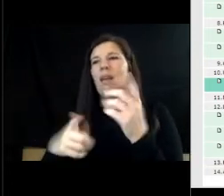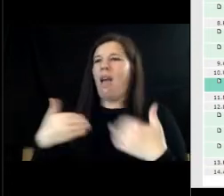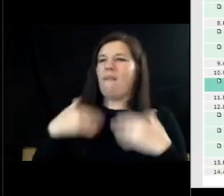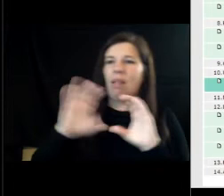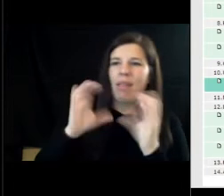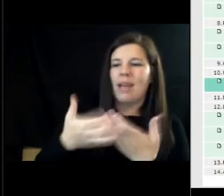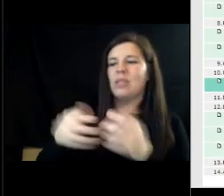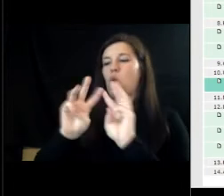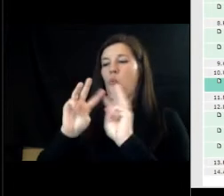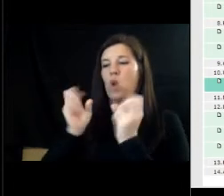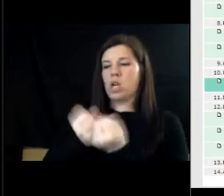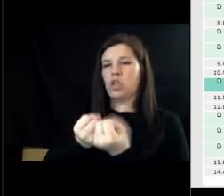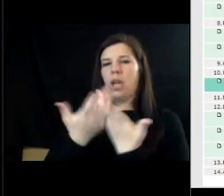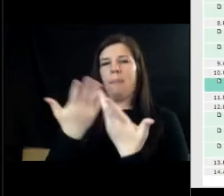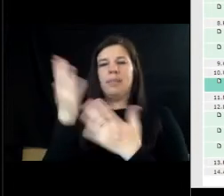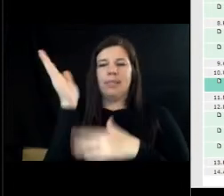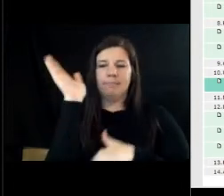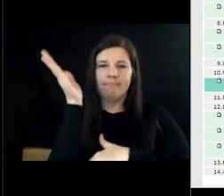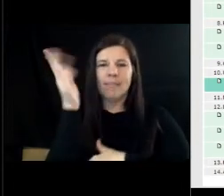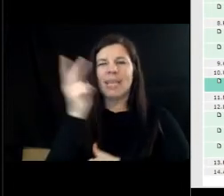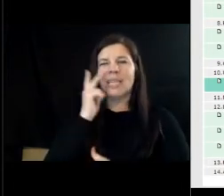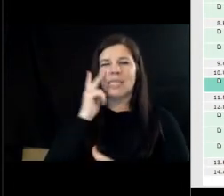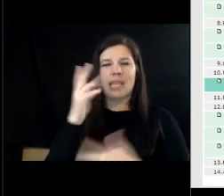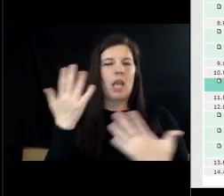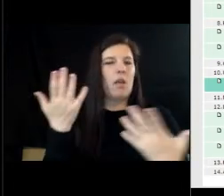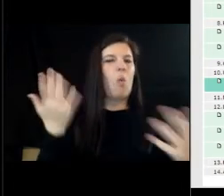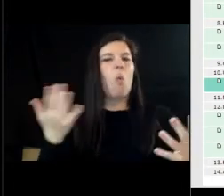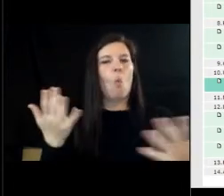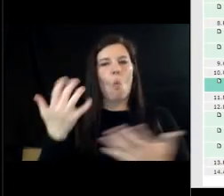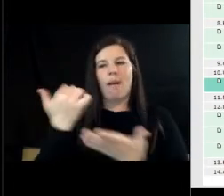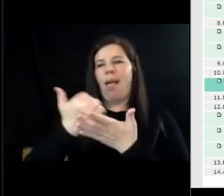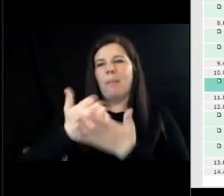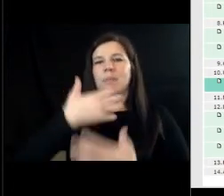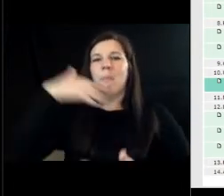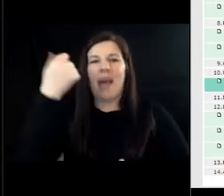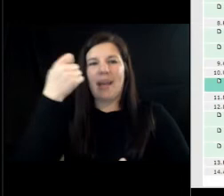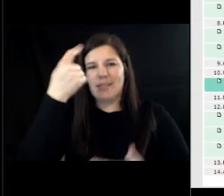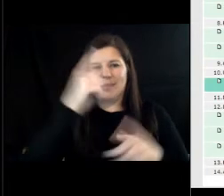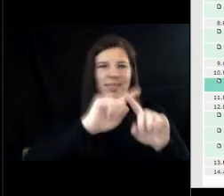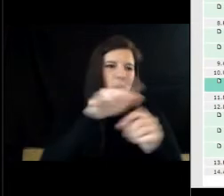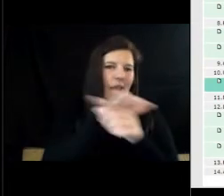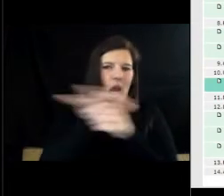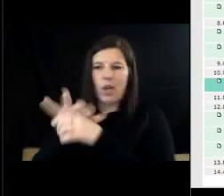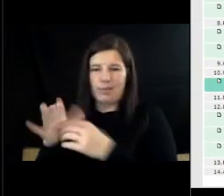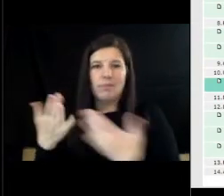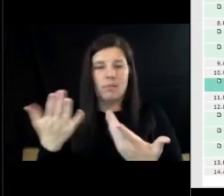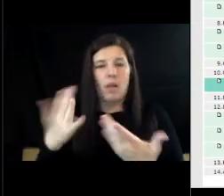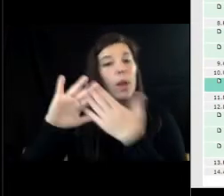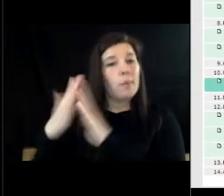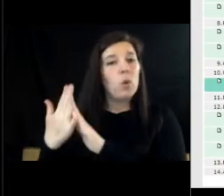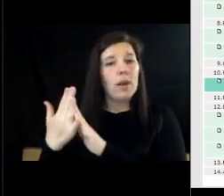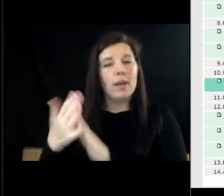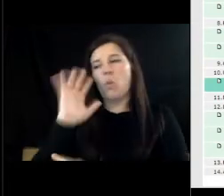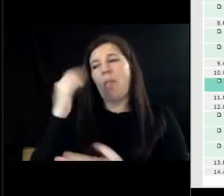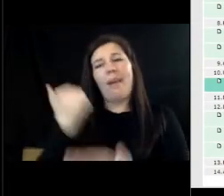seminars to see what works best in all sorts of domains that's going to help us better serve our residents so i definitely